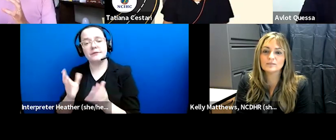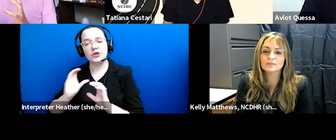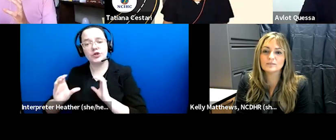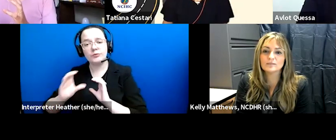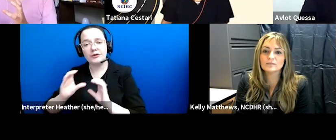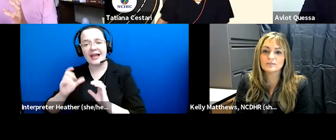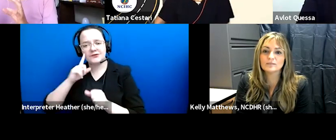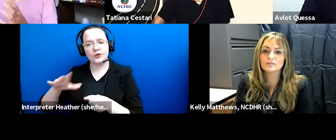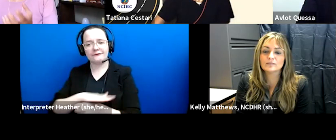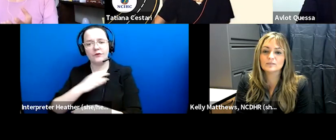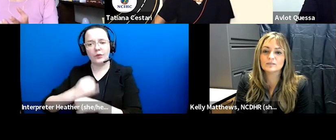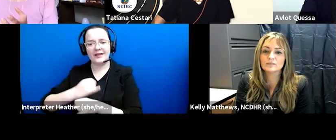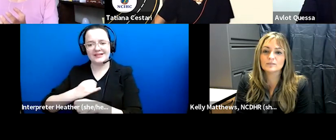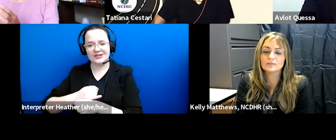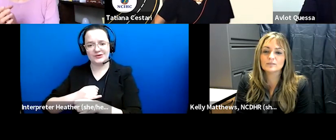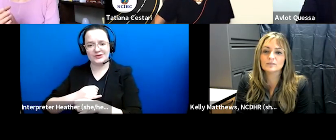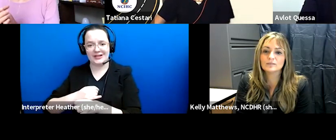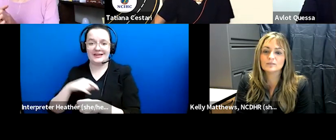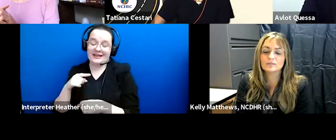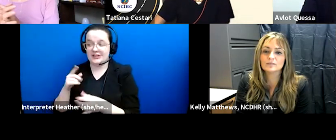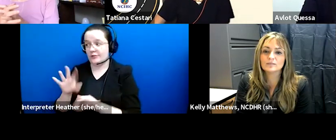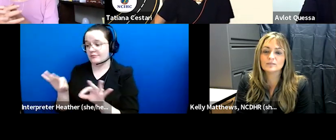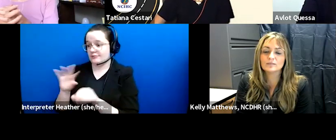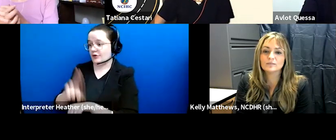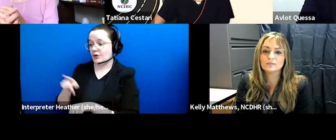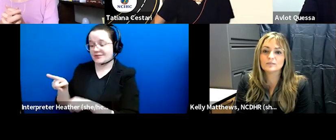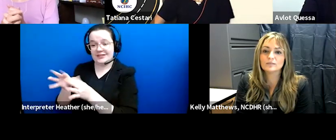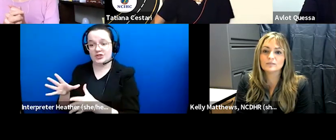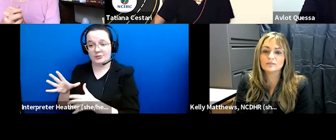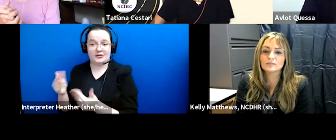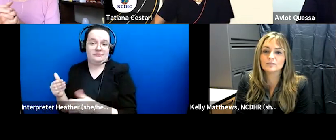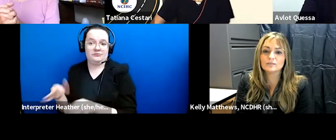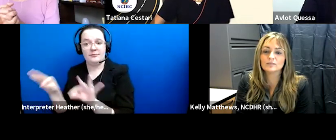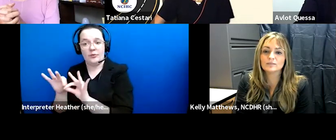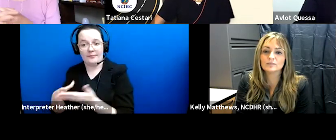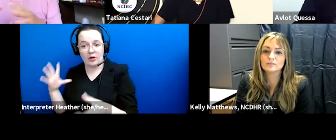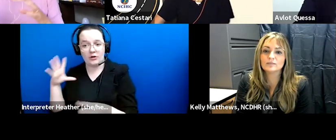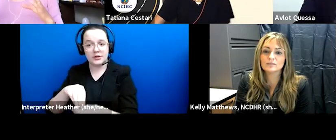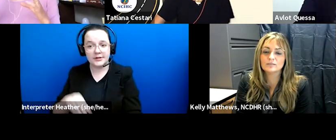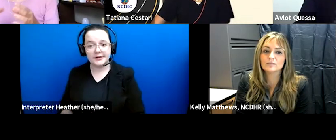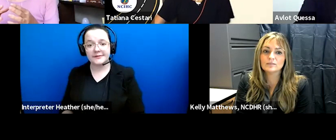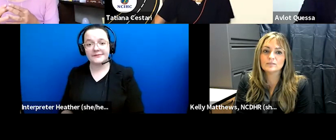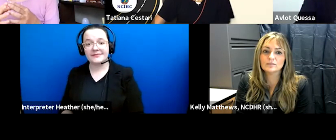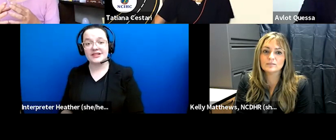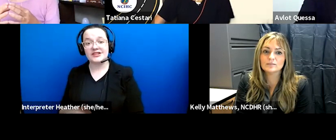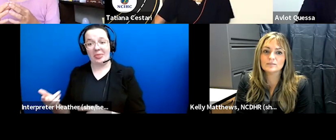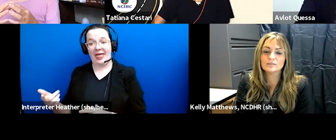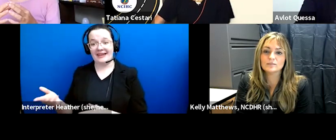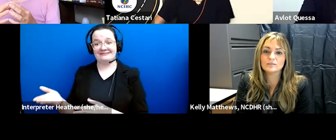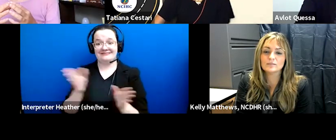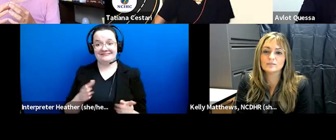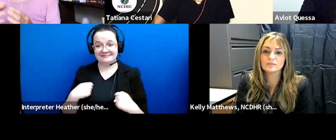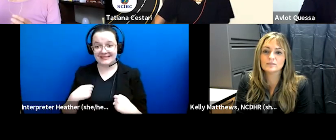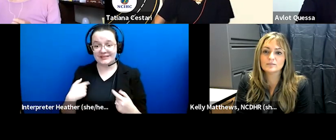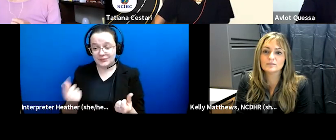entire institution of which interpreters are a key a key element um what i do is i